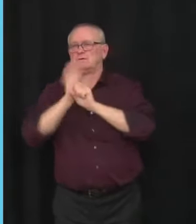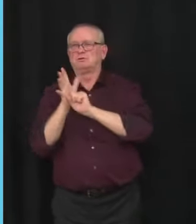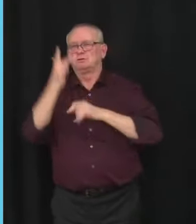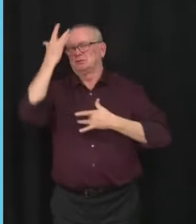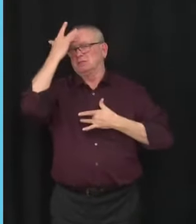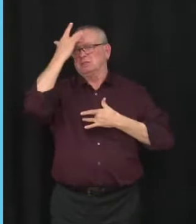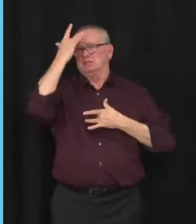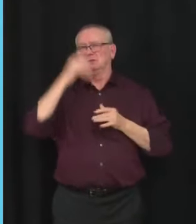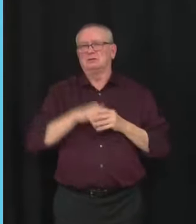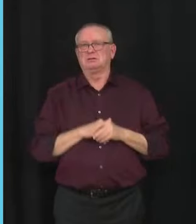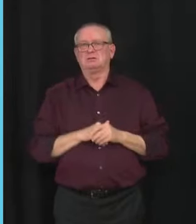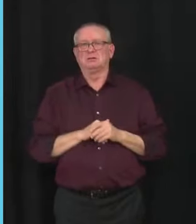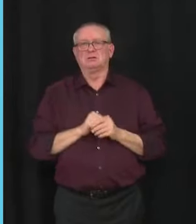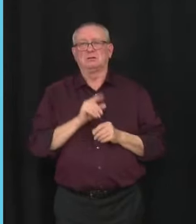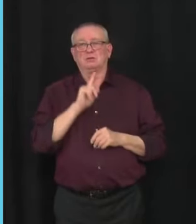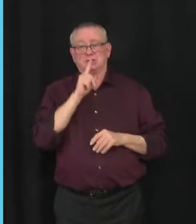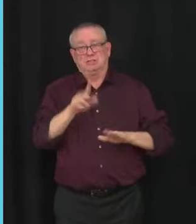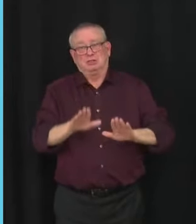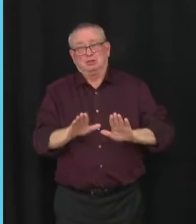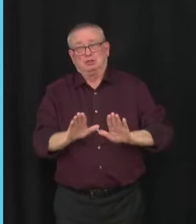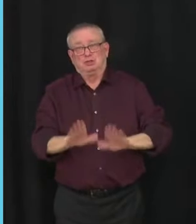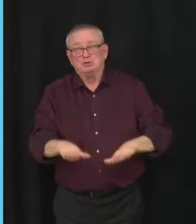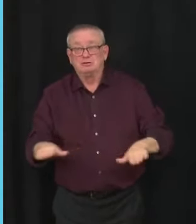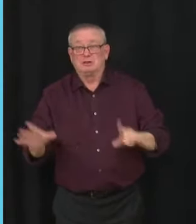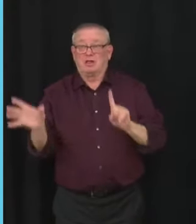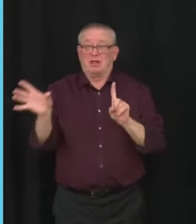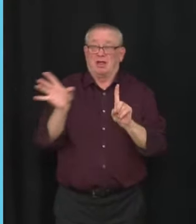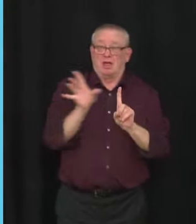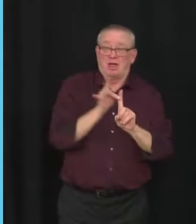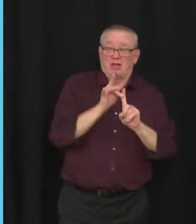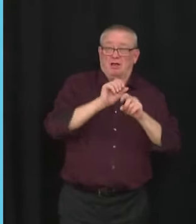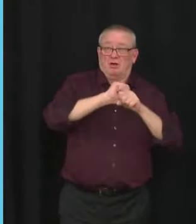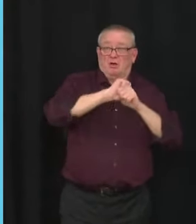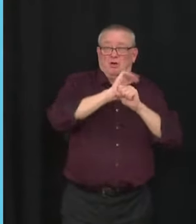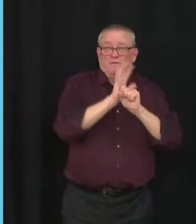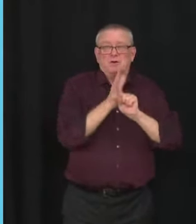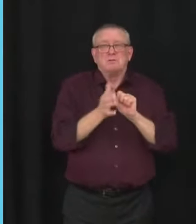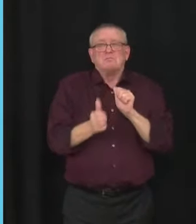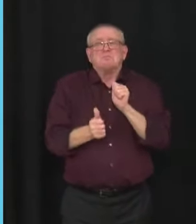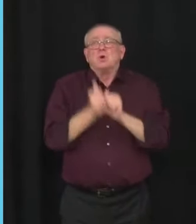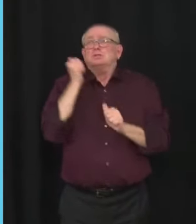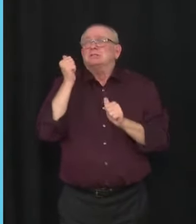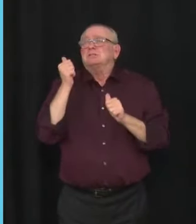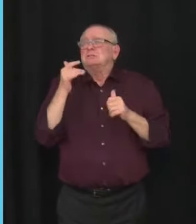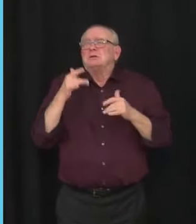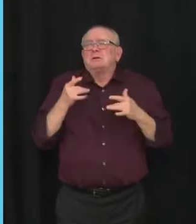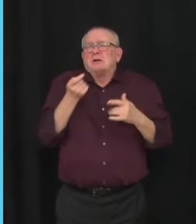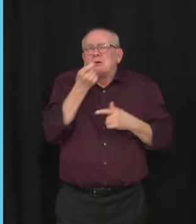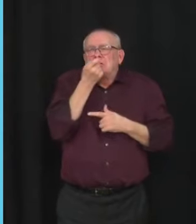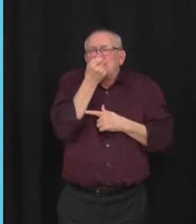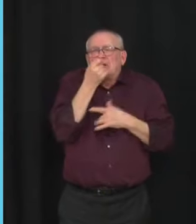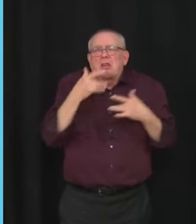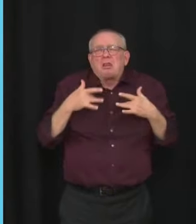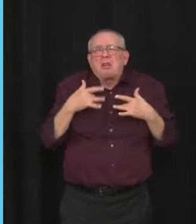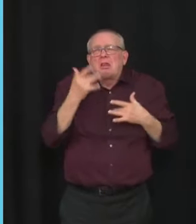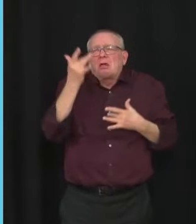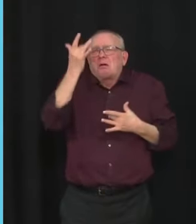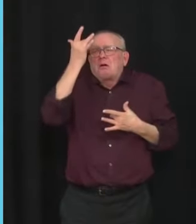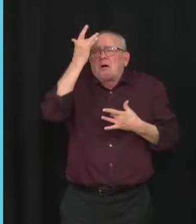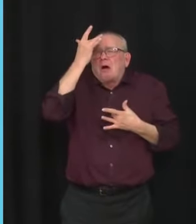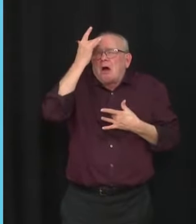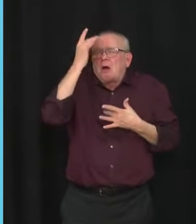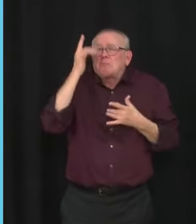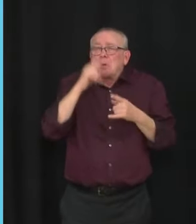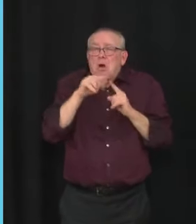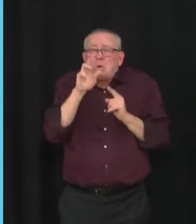chance of severe outcomes from COVID, it can happen and we want to do everything we can to prevent that potential outcome. Second,